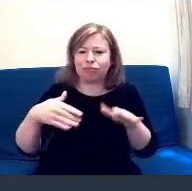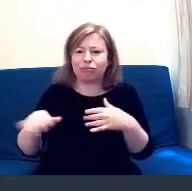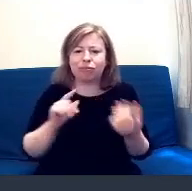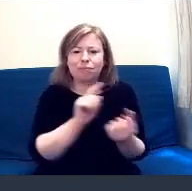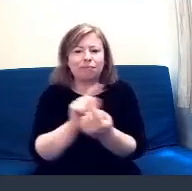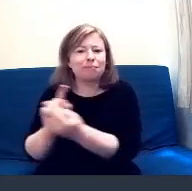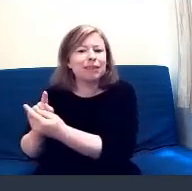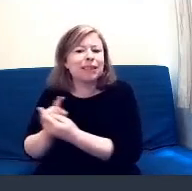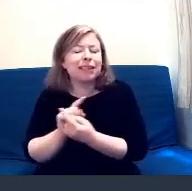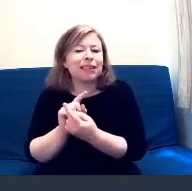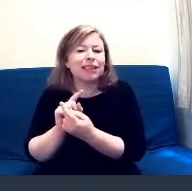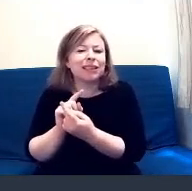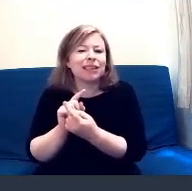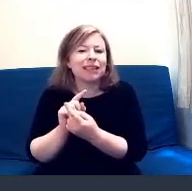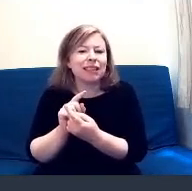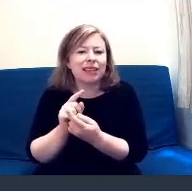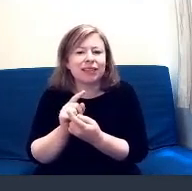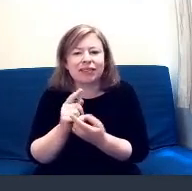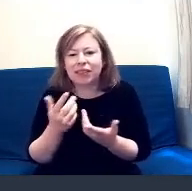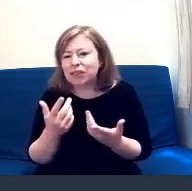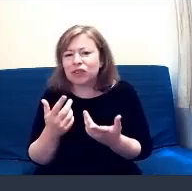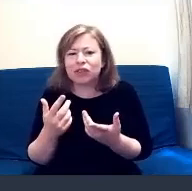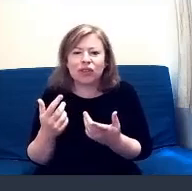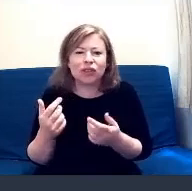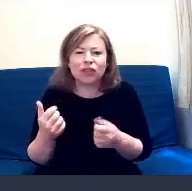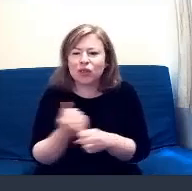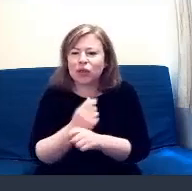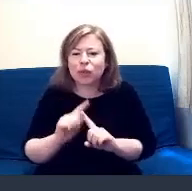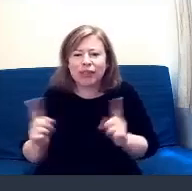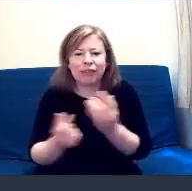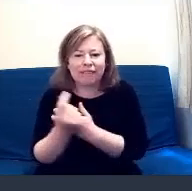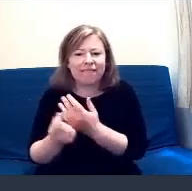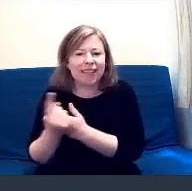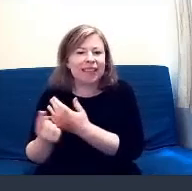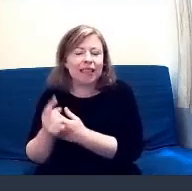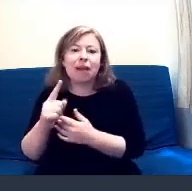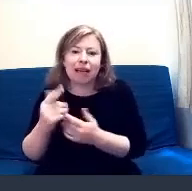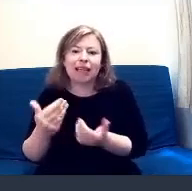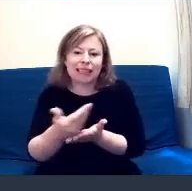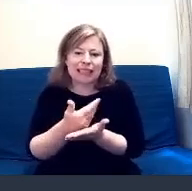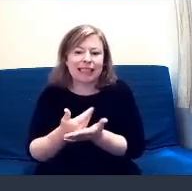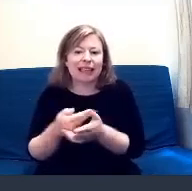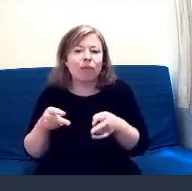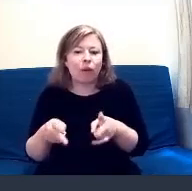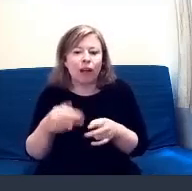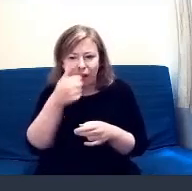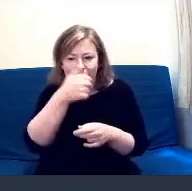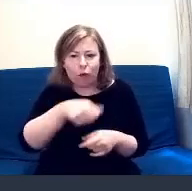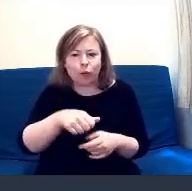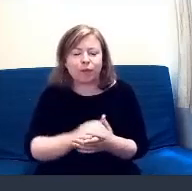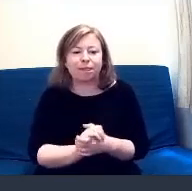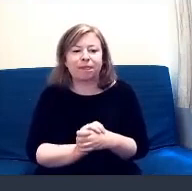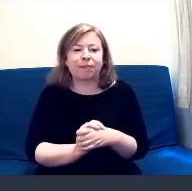quality collective members and do a whole series of events safely, of course. Thank you.